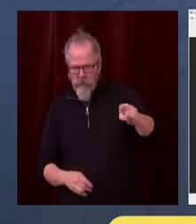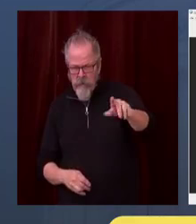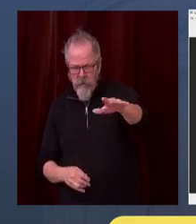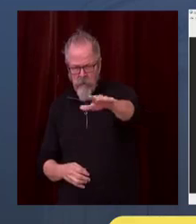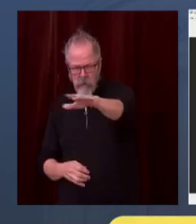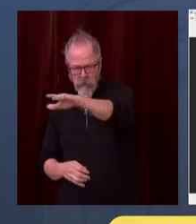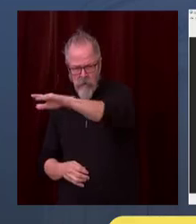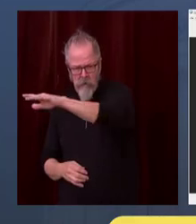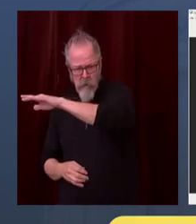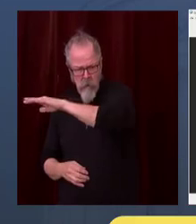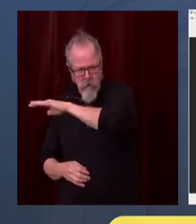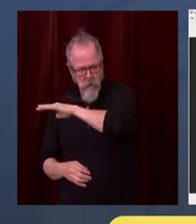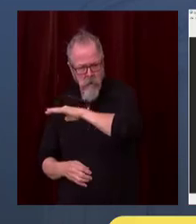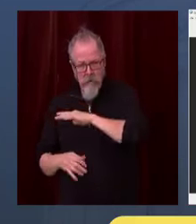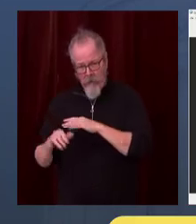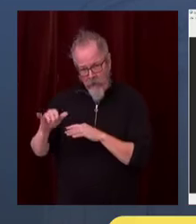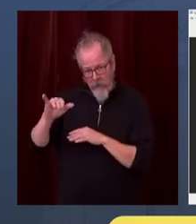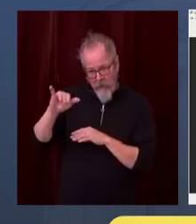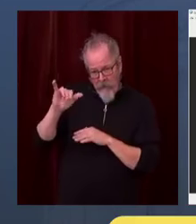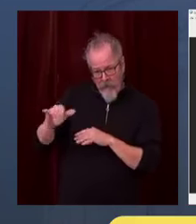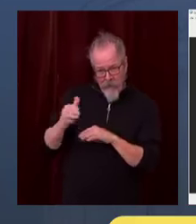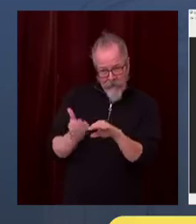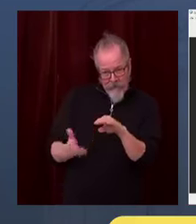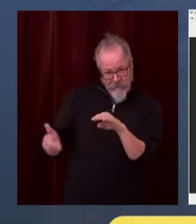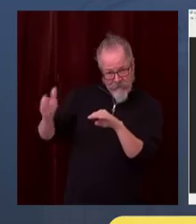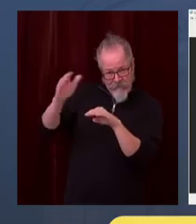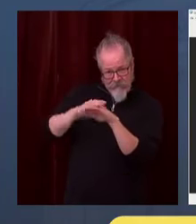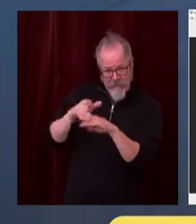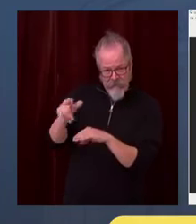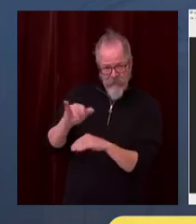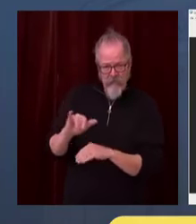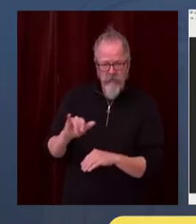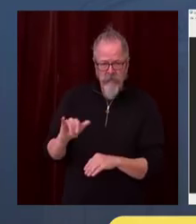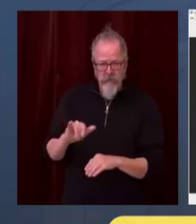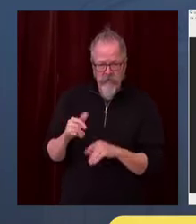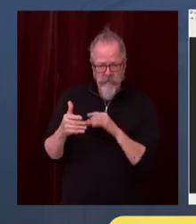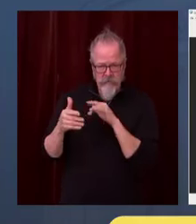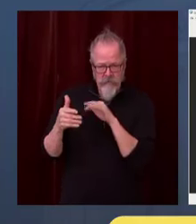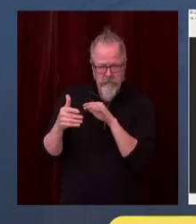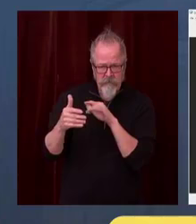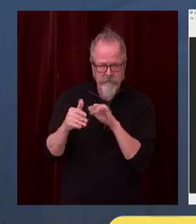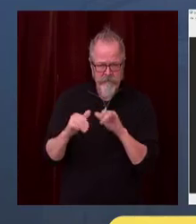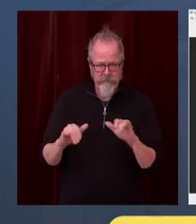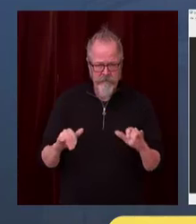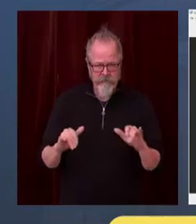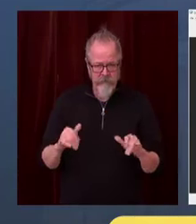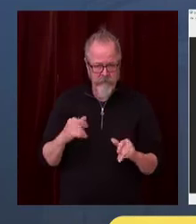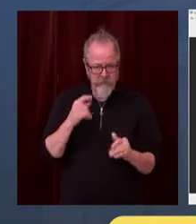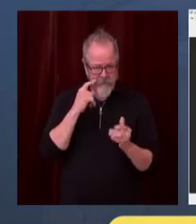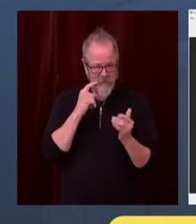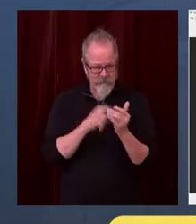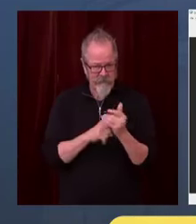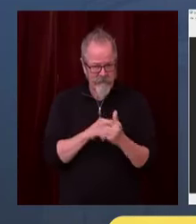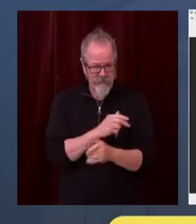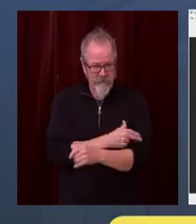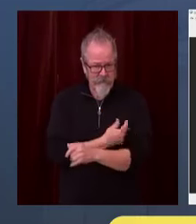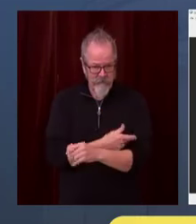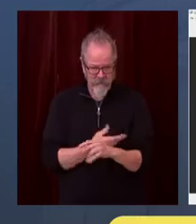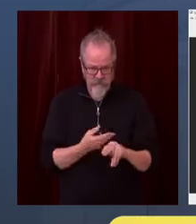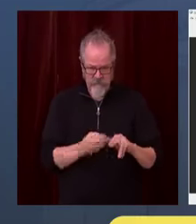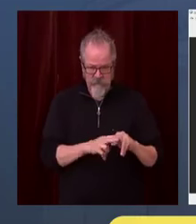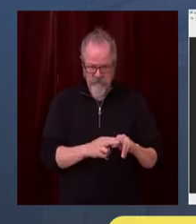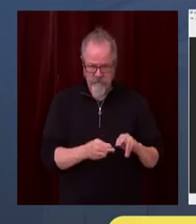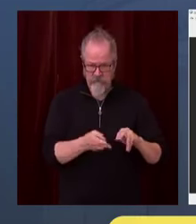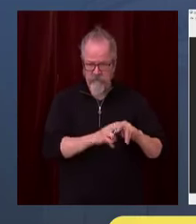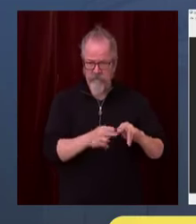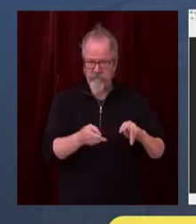13th. This next slide demonstrates that this is a statewide problem. We have high disease rates